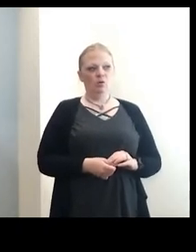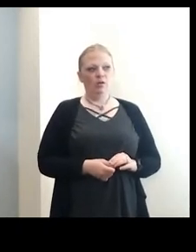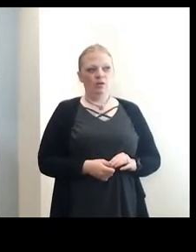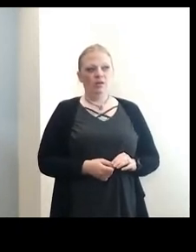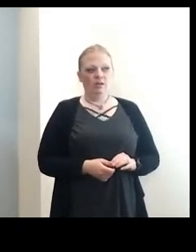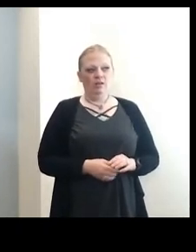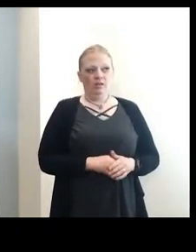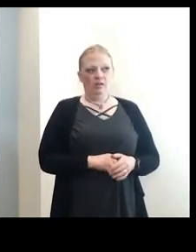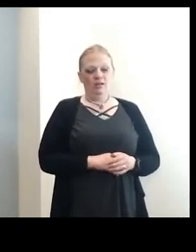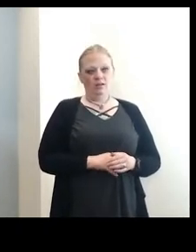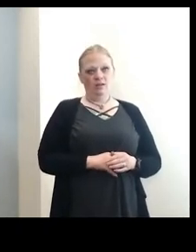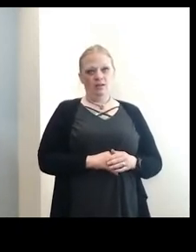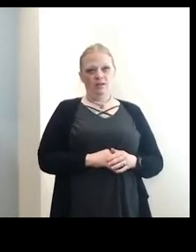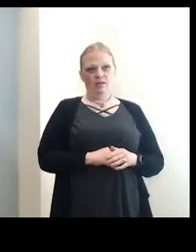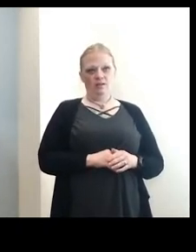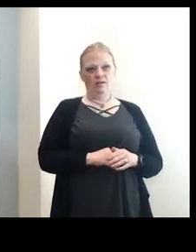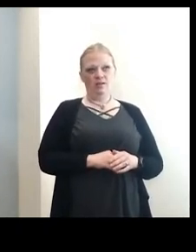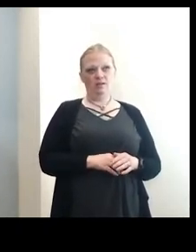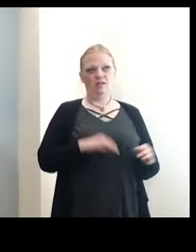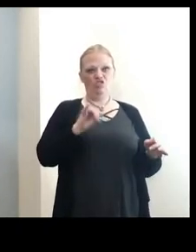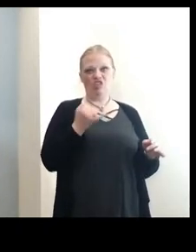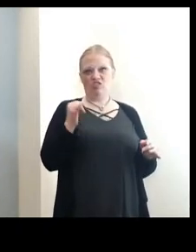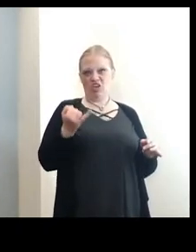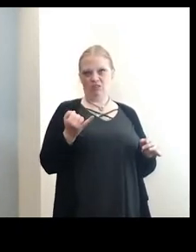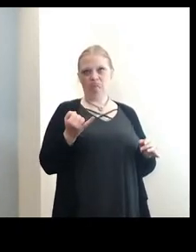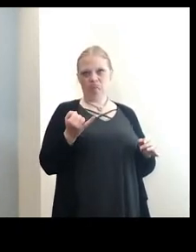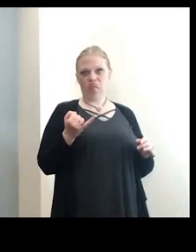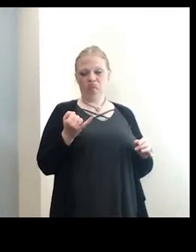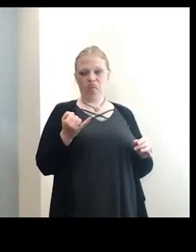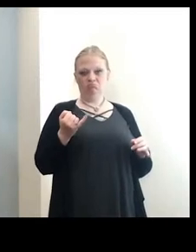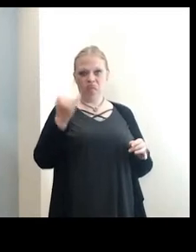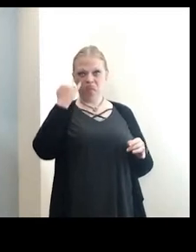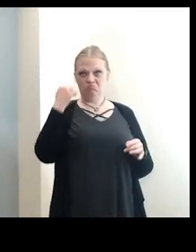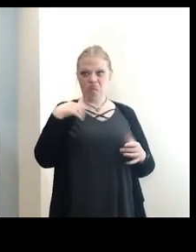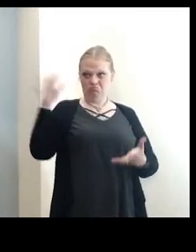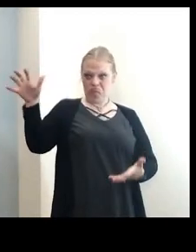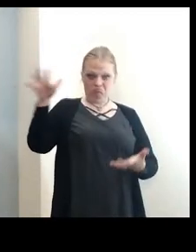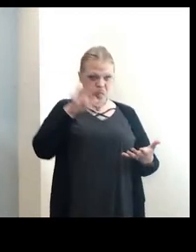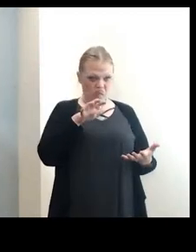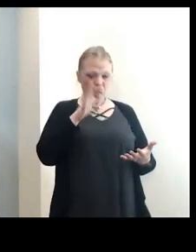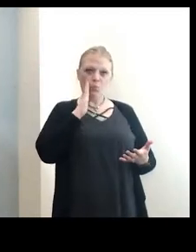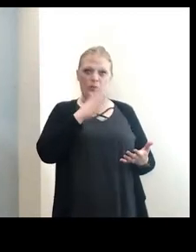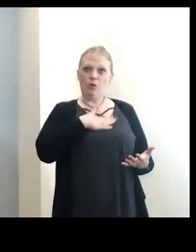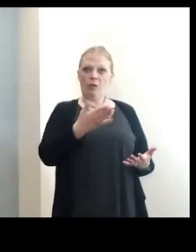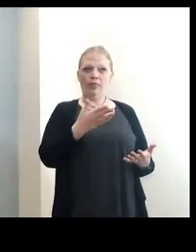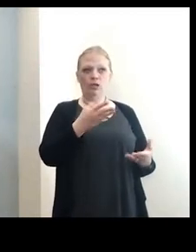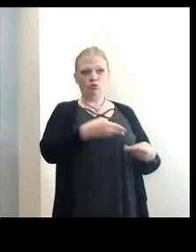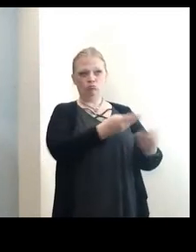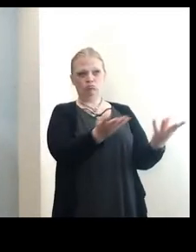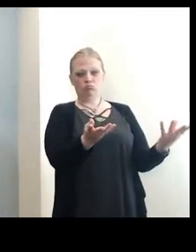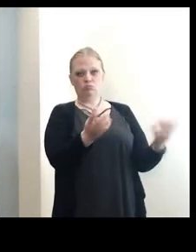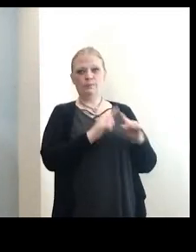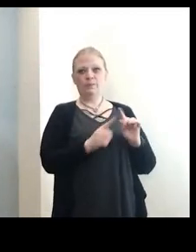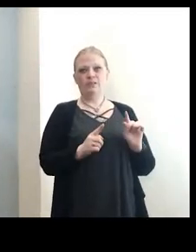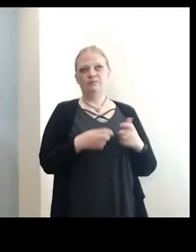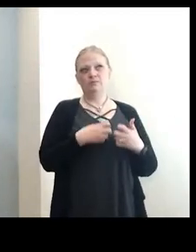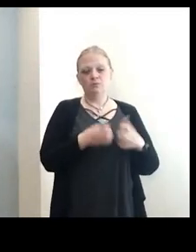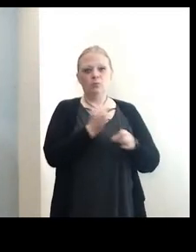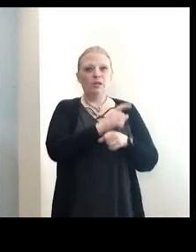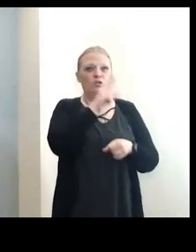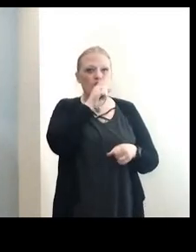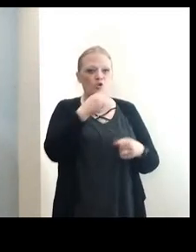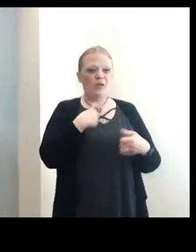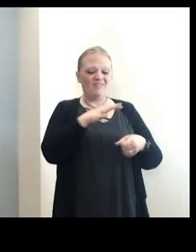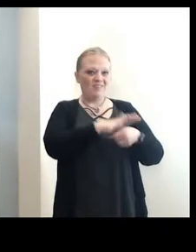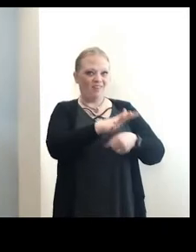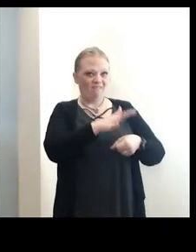The J&J, once we have sufficient supplies, we'd be willing to open that up to others, but it's more of an issue of ensuring we get some